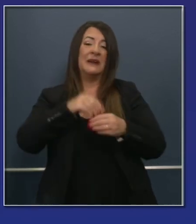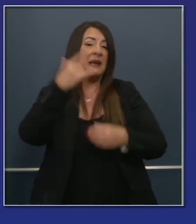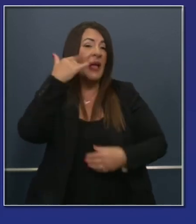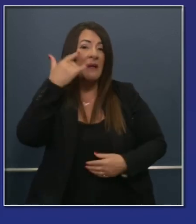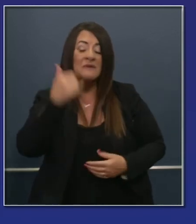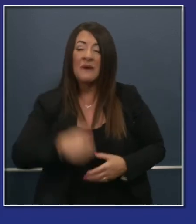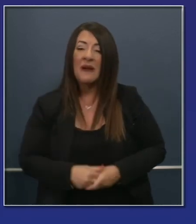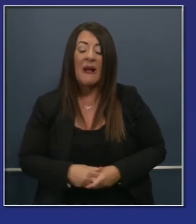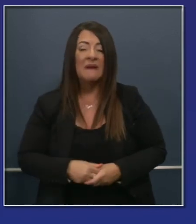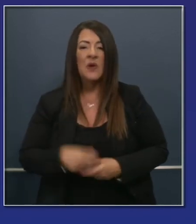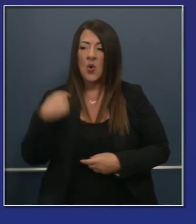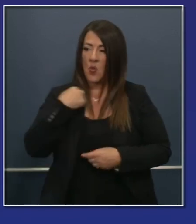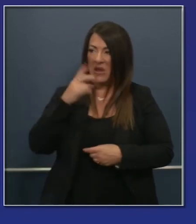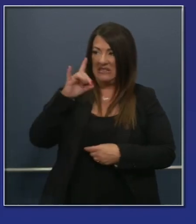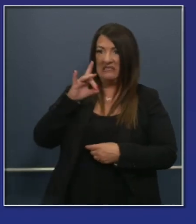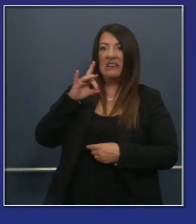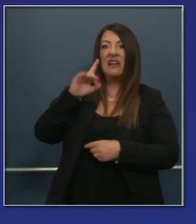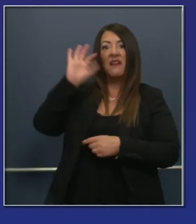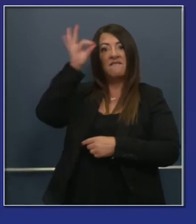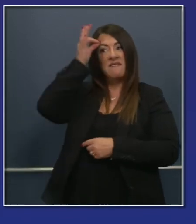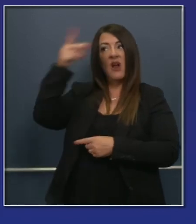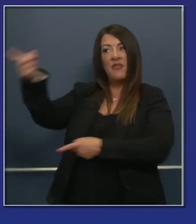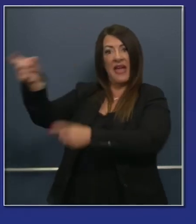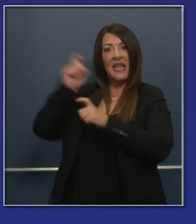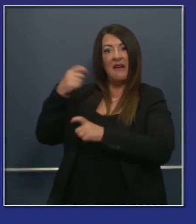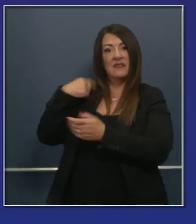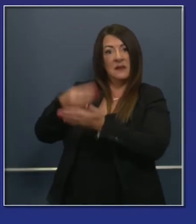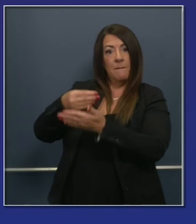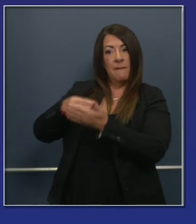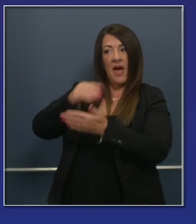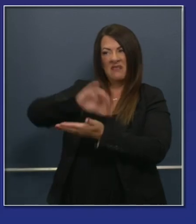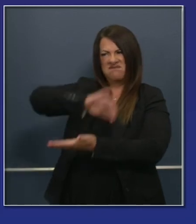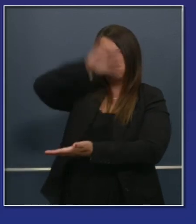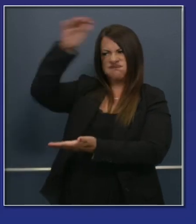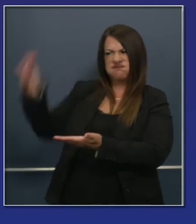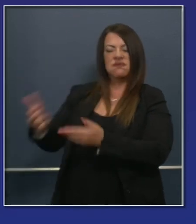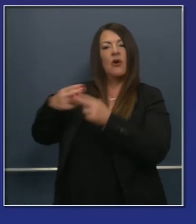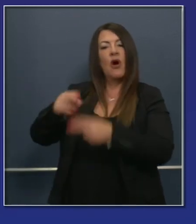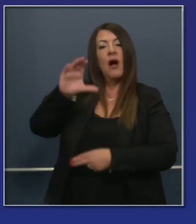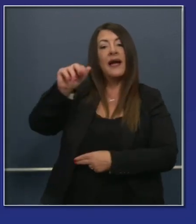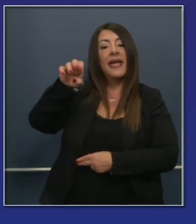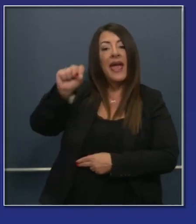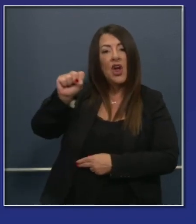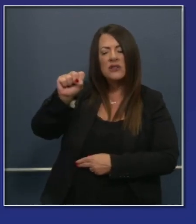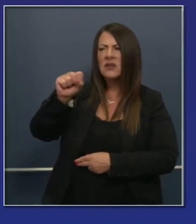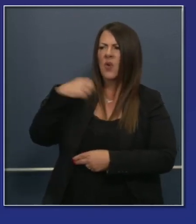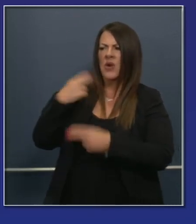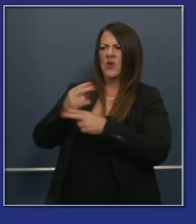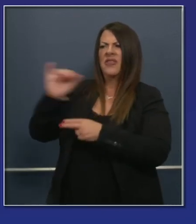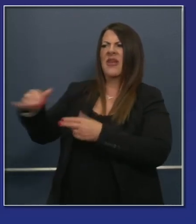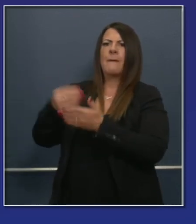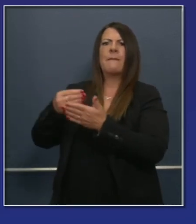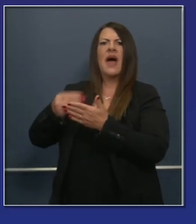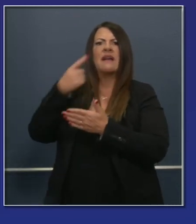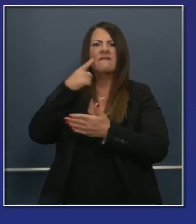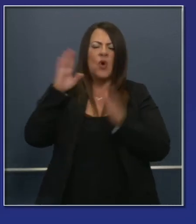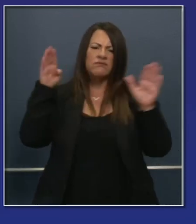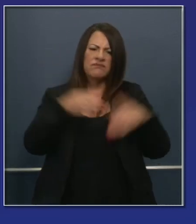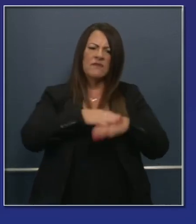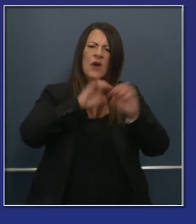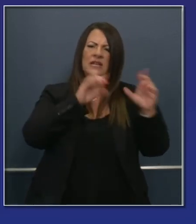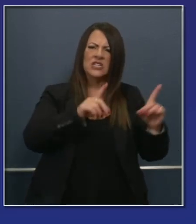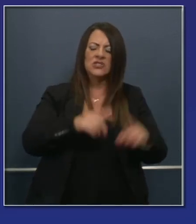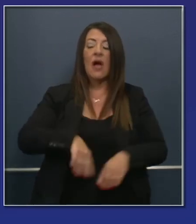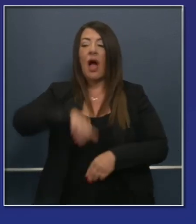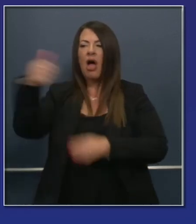a lot of the CARES Act funding a lot of the federal dollars for this pandemic many other states use that money for general fund purposes